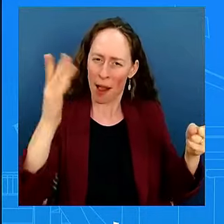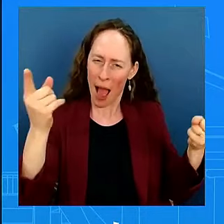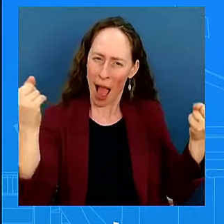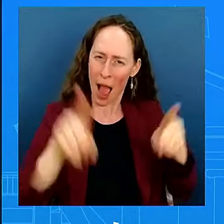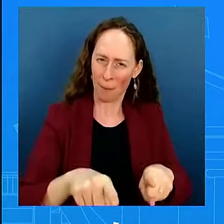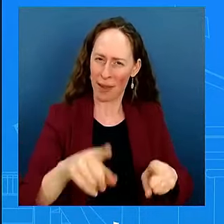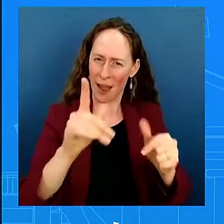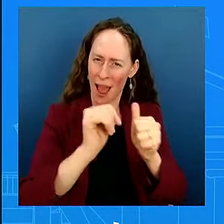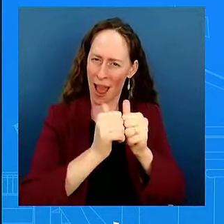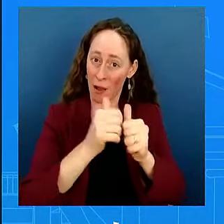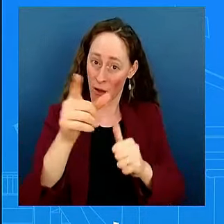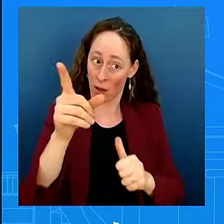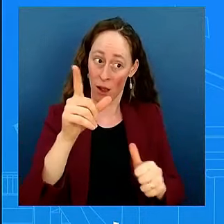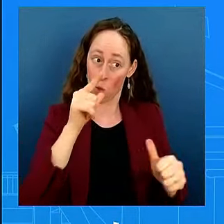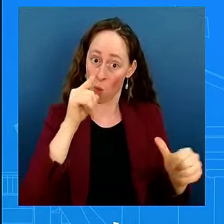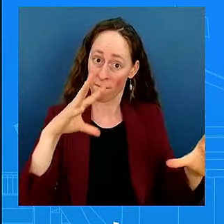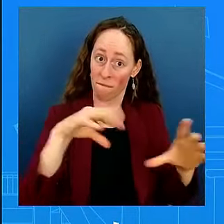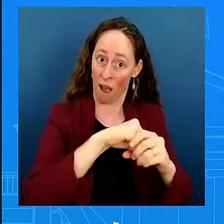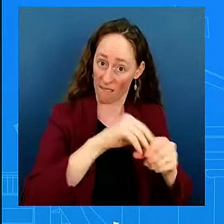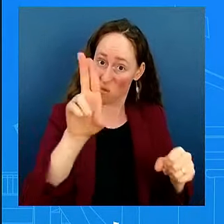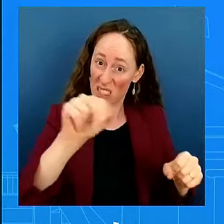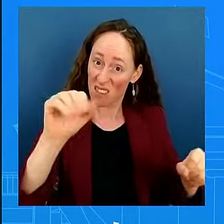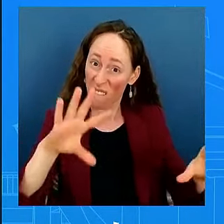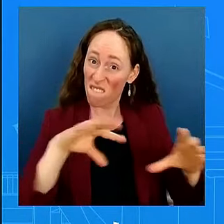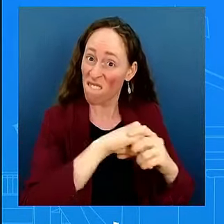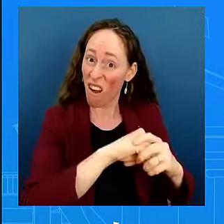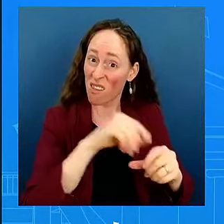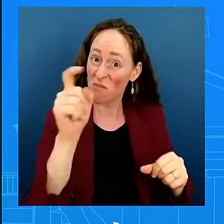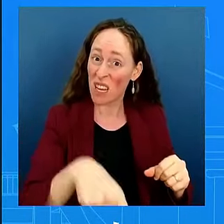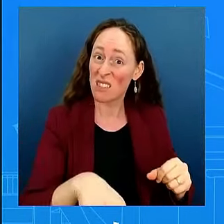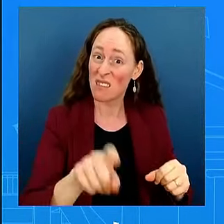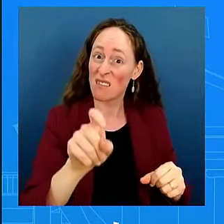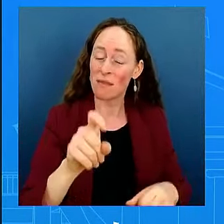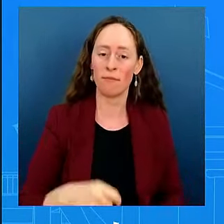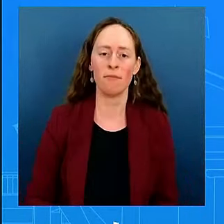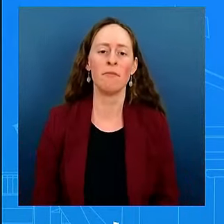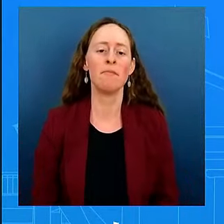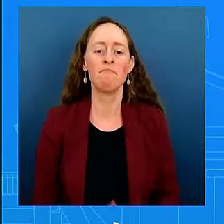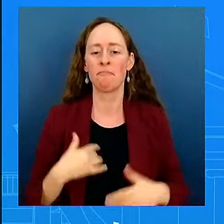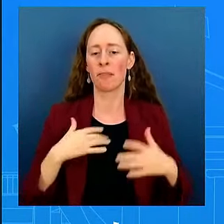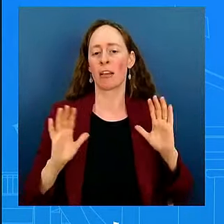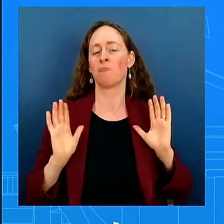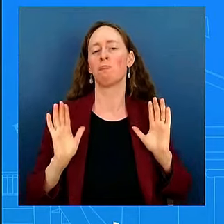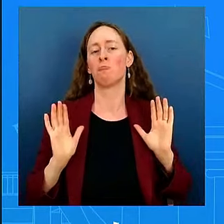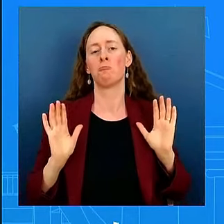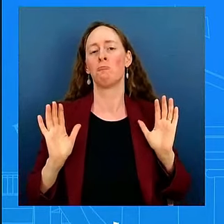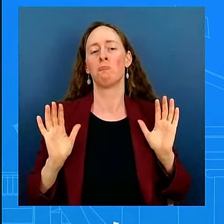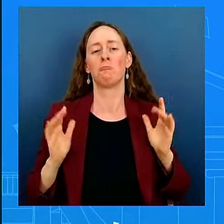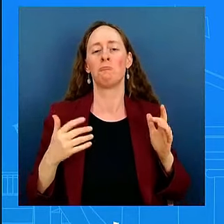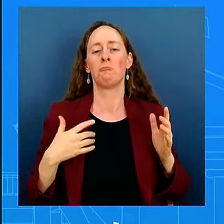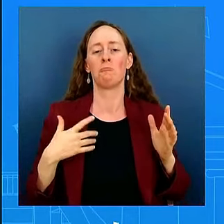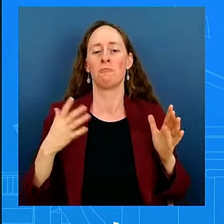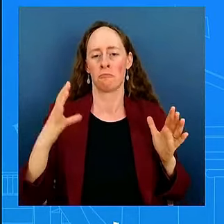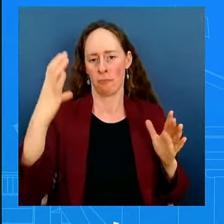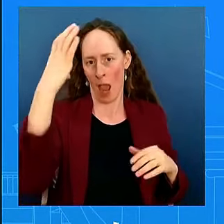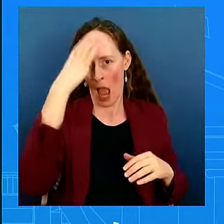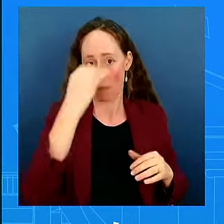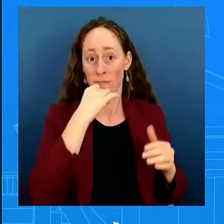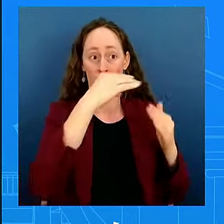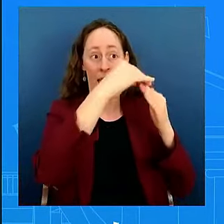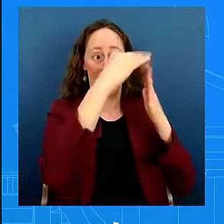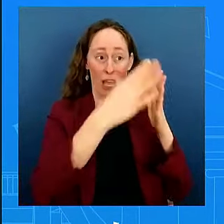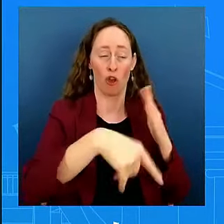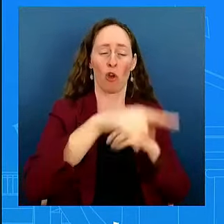beyond the statement. As I said, Hamas leaders will pay for this crime. What we saw over the weekend was a heinous, the latest